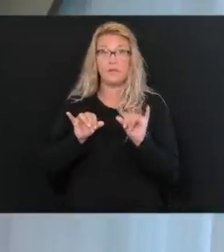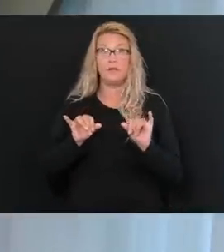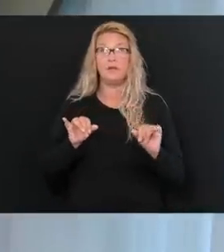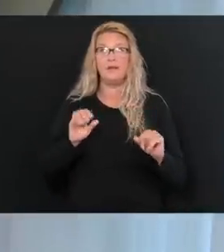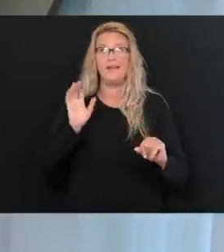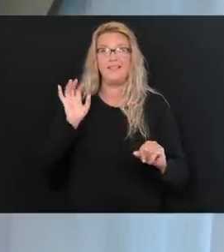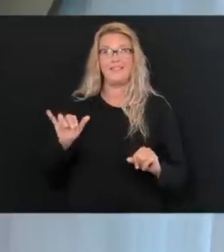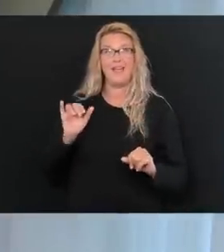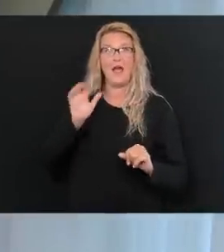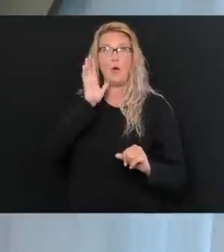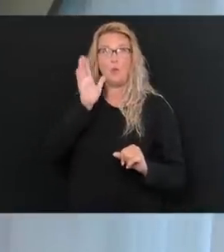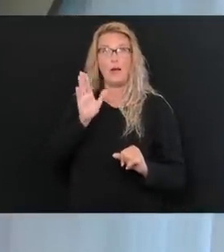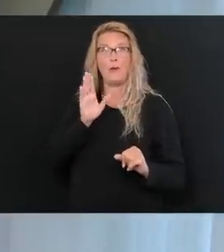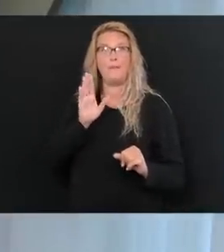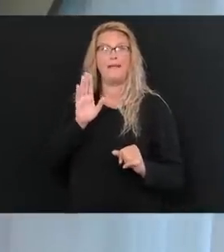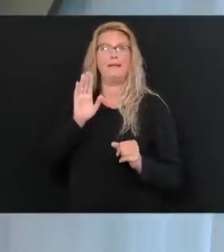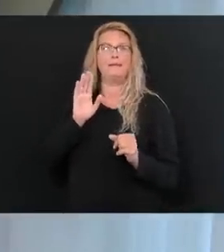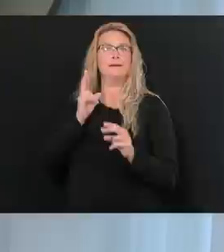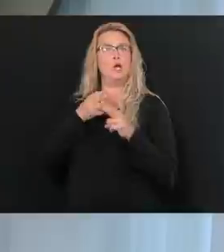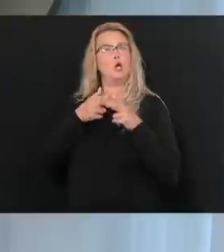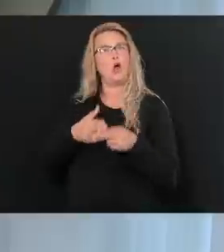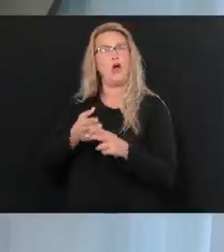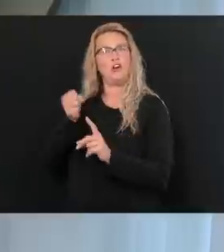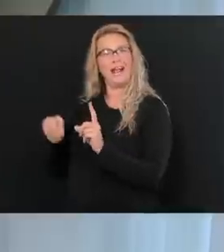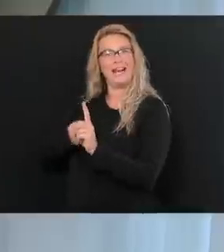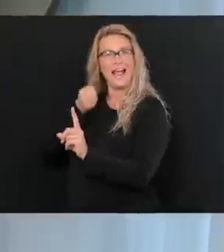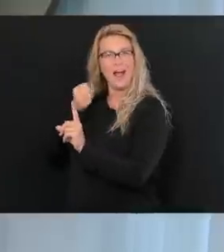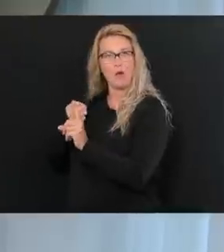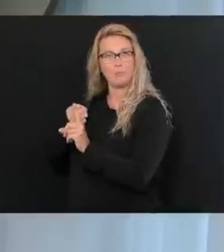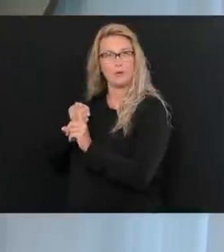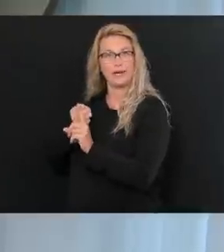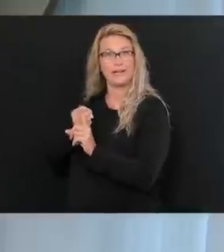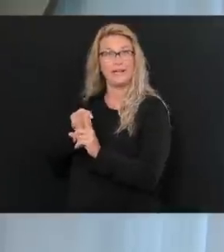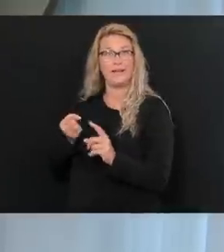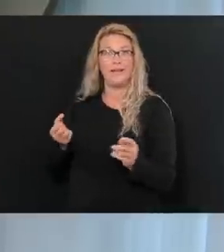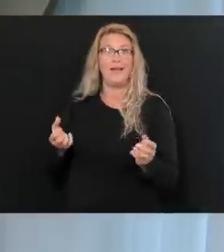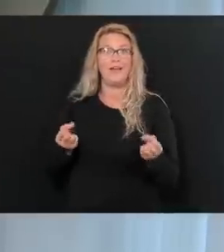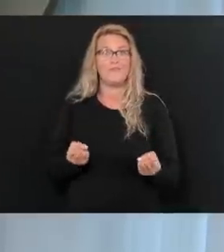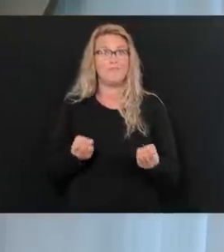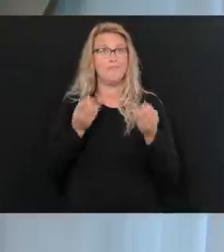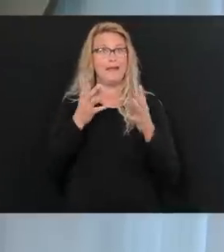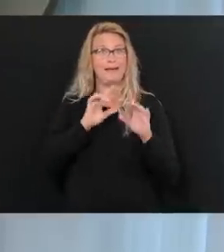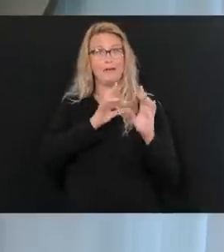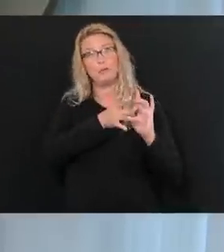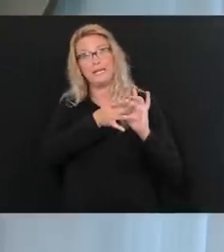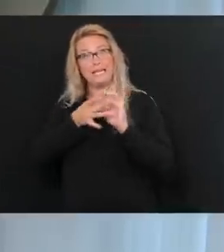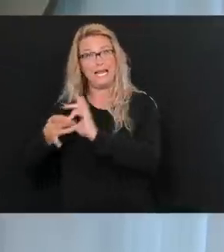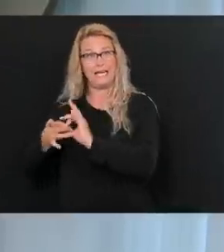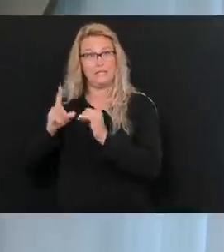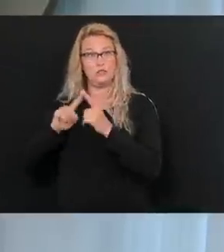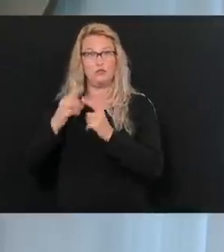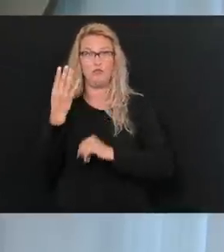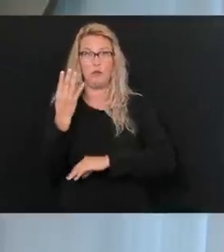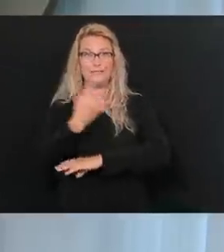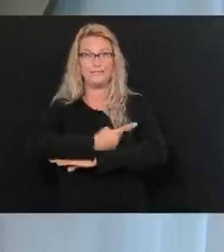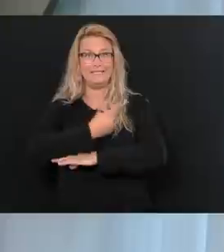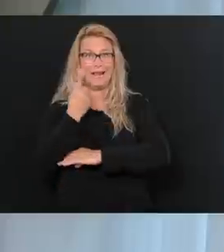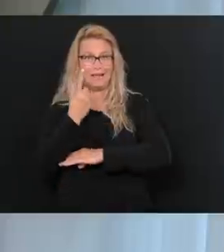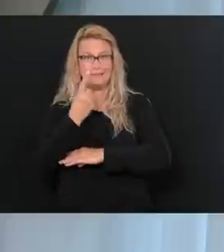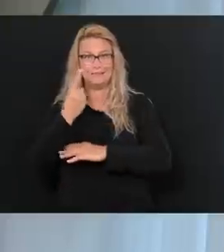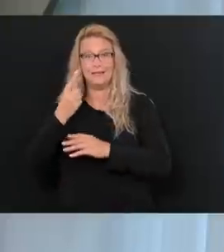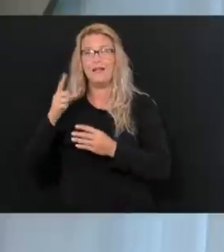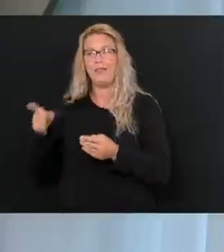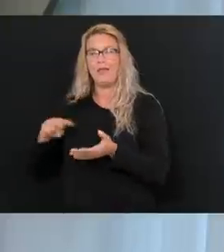as an outbreak. If the cases are linked within a 14 day period that goes back to a school setting, those are defined as